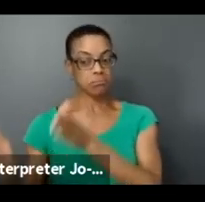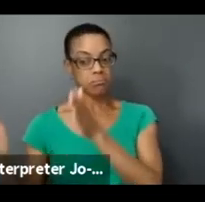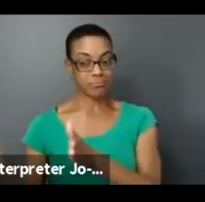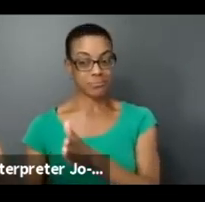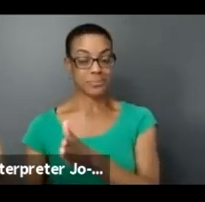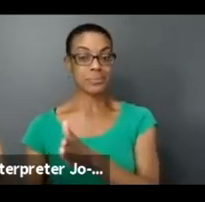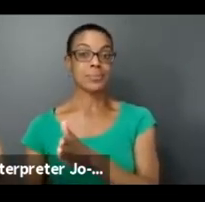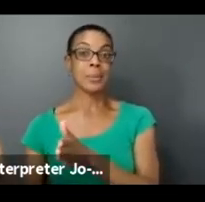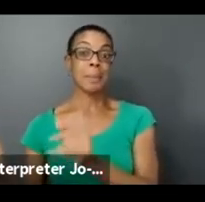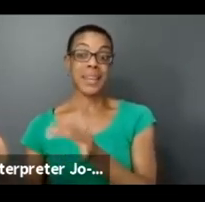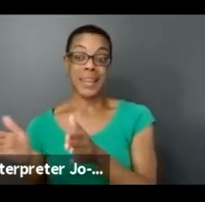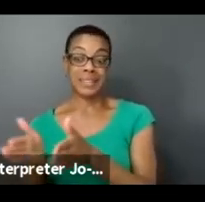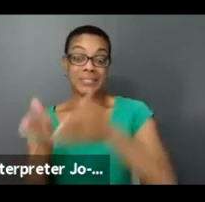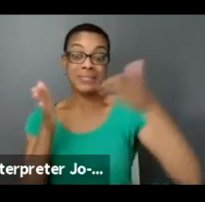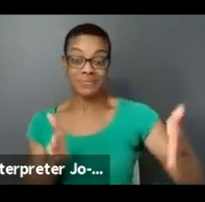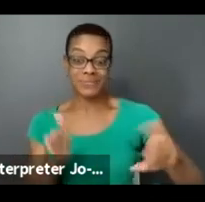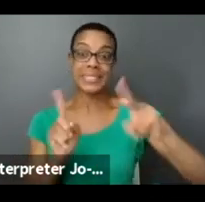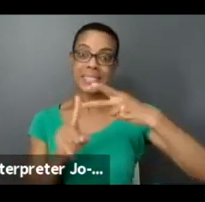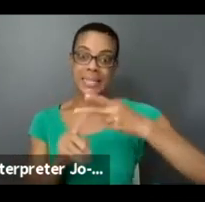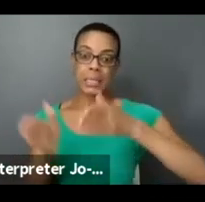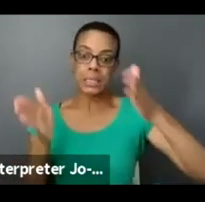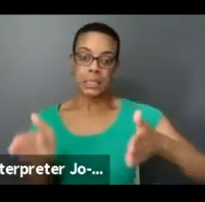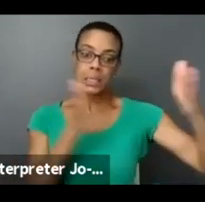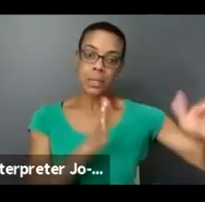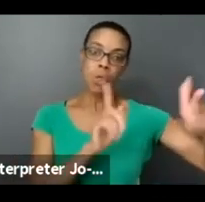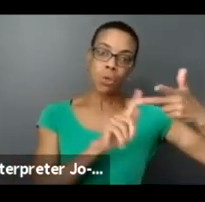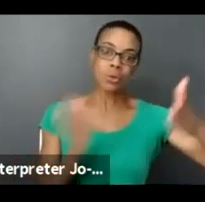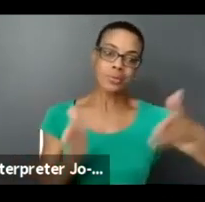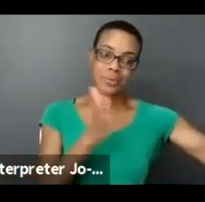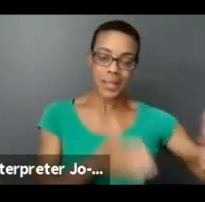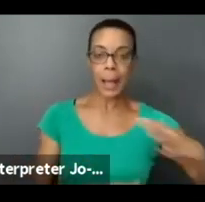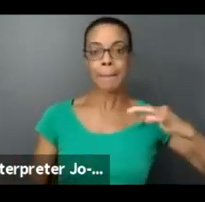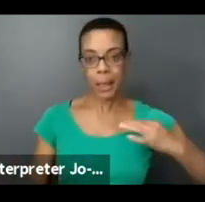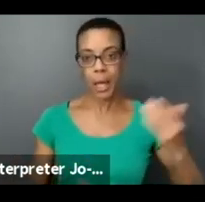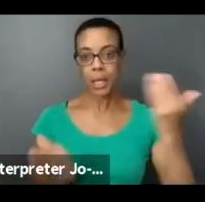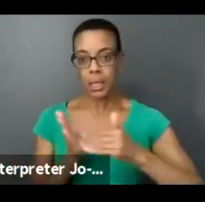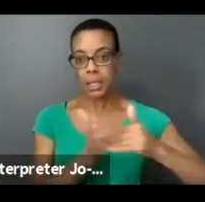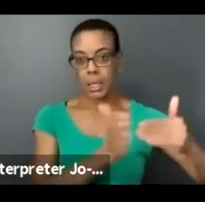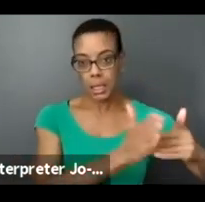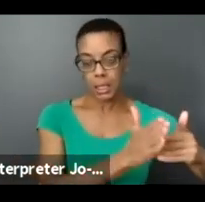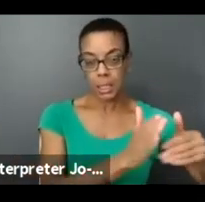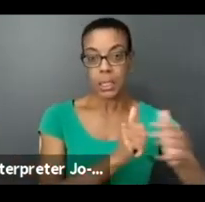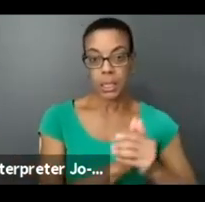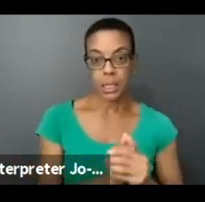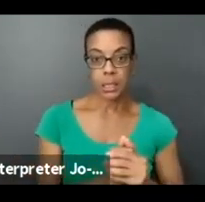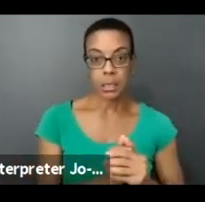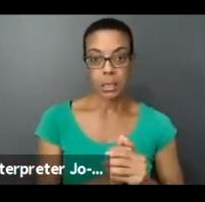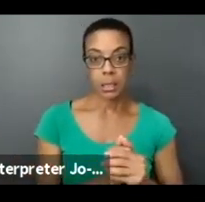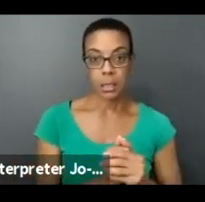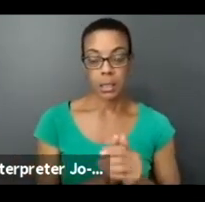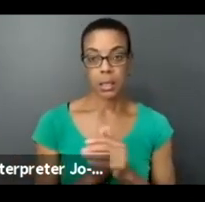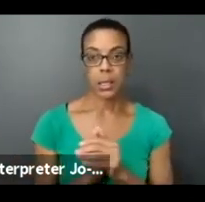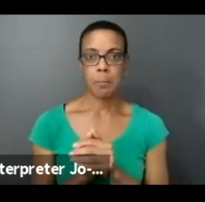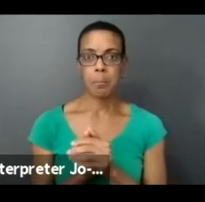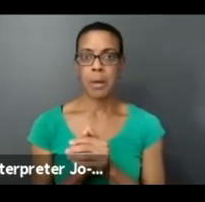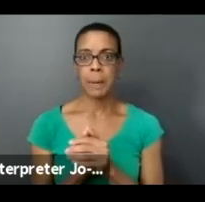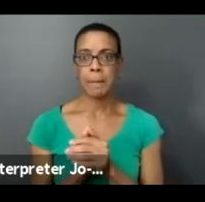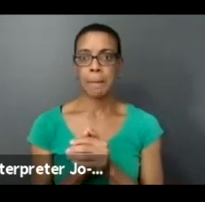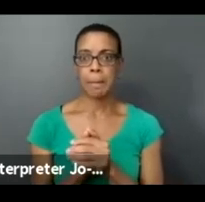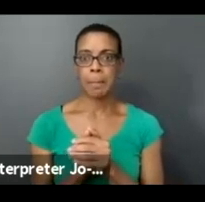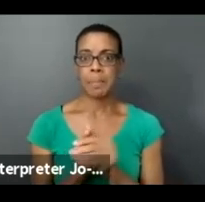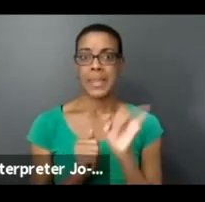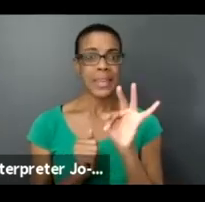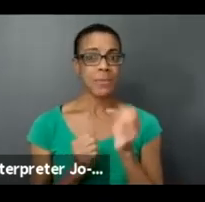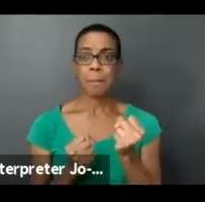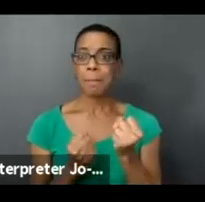would have to apply again for that year. I hope that makes sense. But you wouldn't be penalized for the fact that it's a multi-year project, if that's what you're